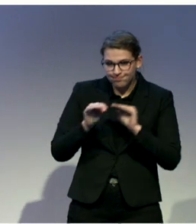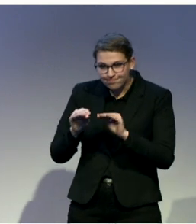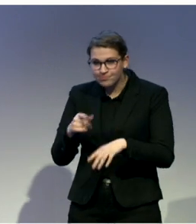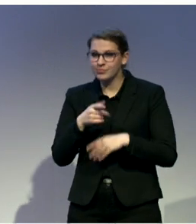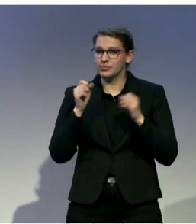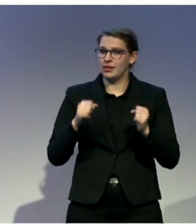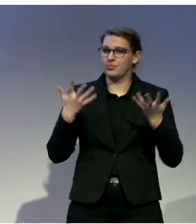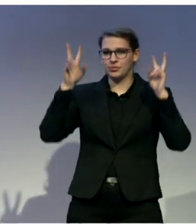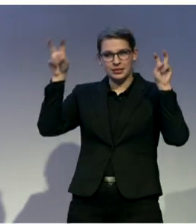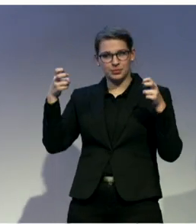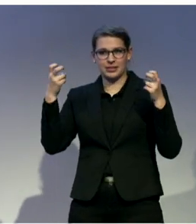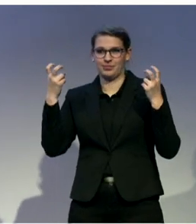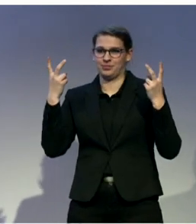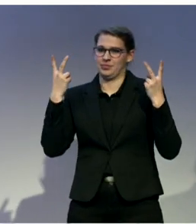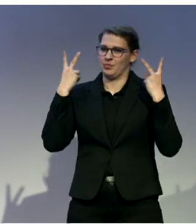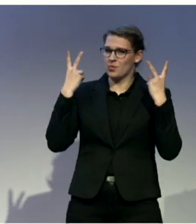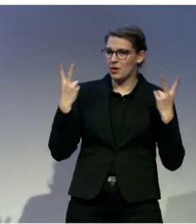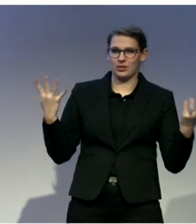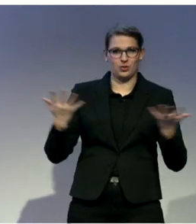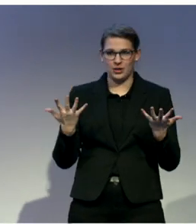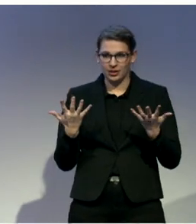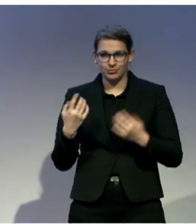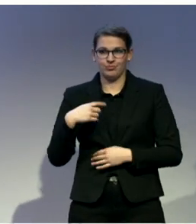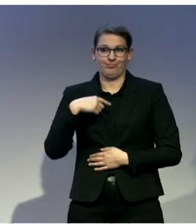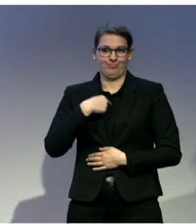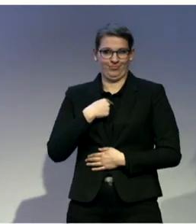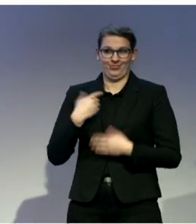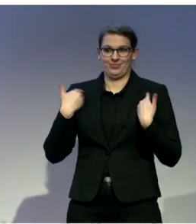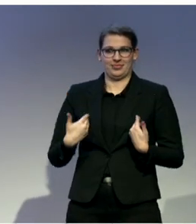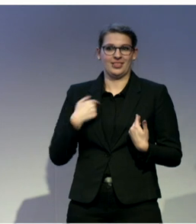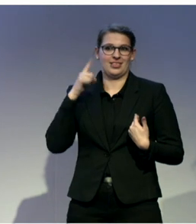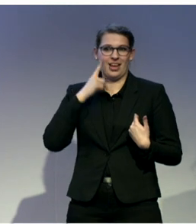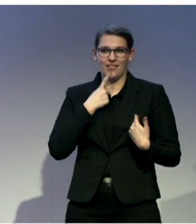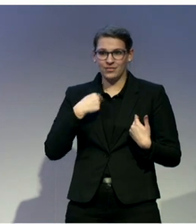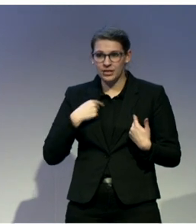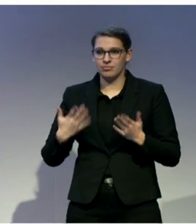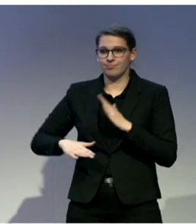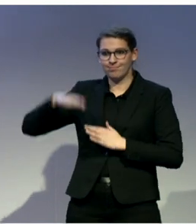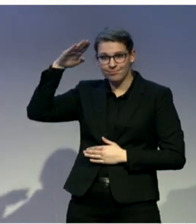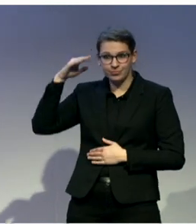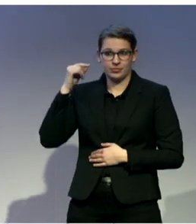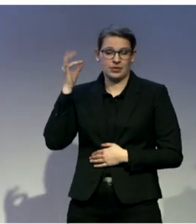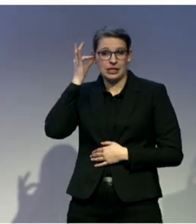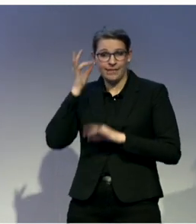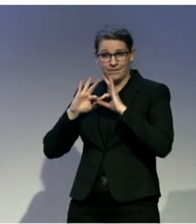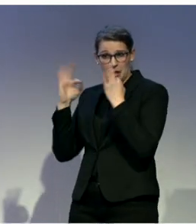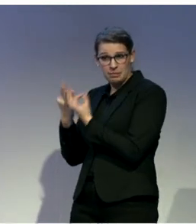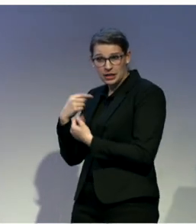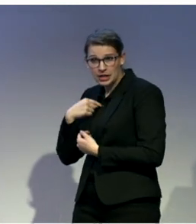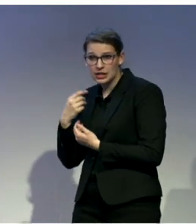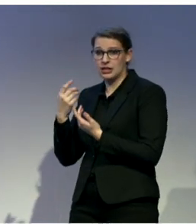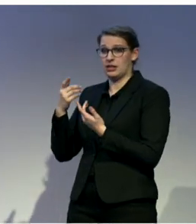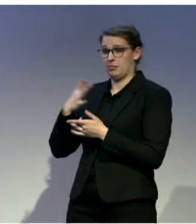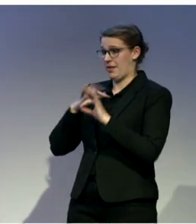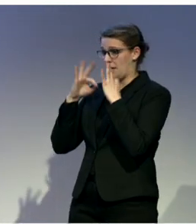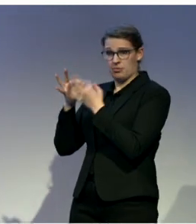This topic is very important to me because I'm myself deaf, a deaf child of a hearing family where nobody could